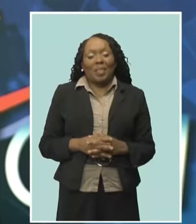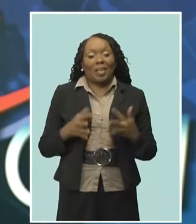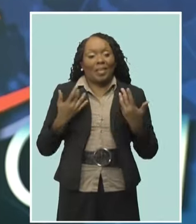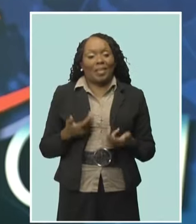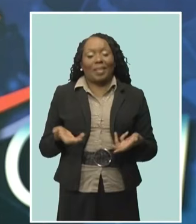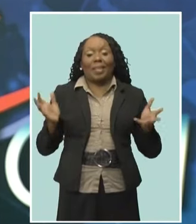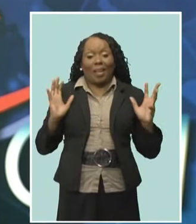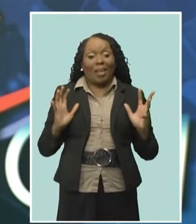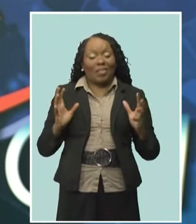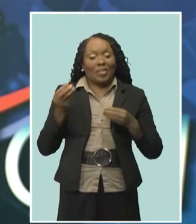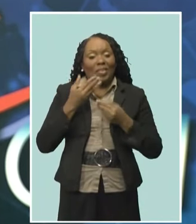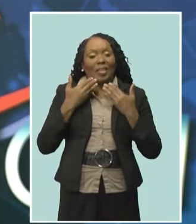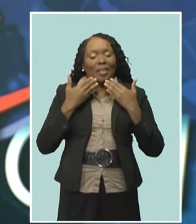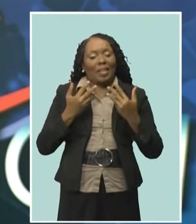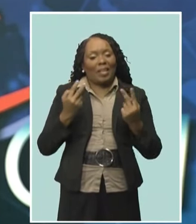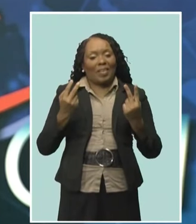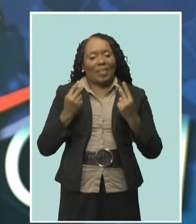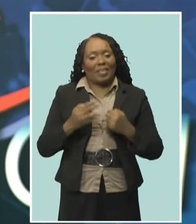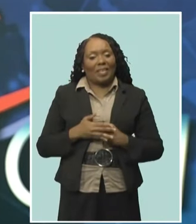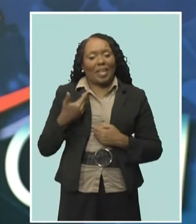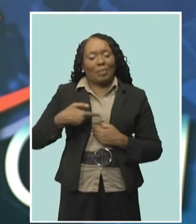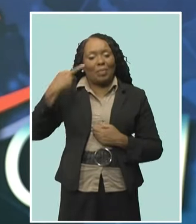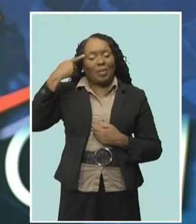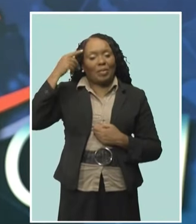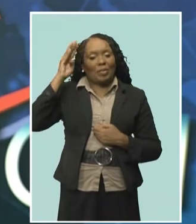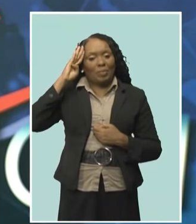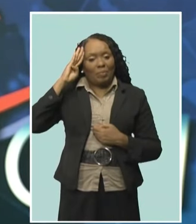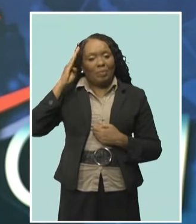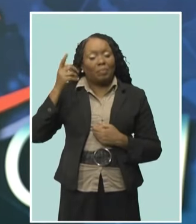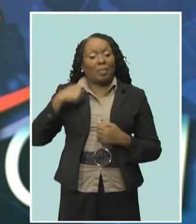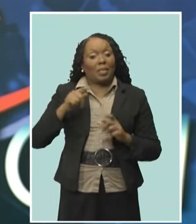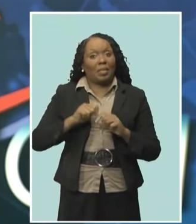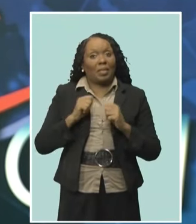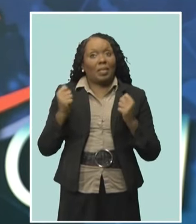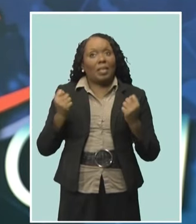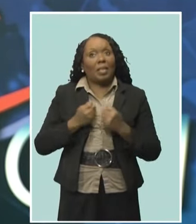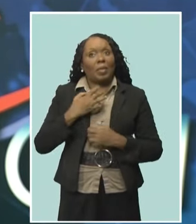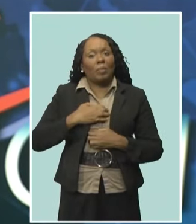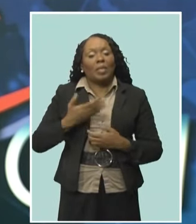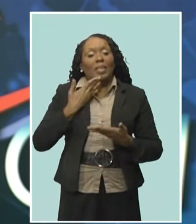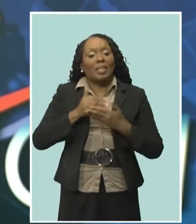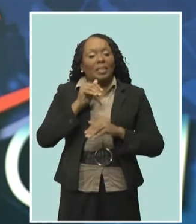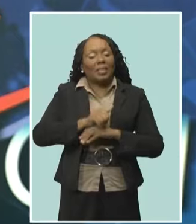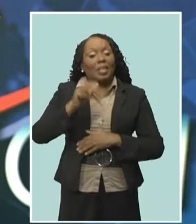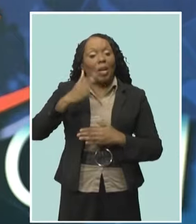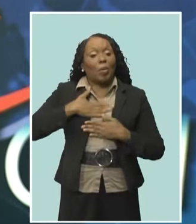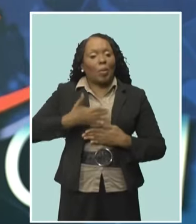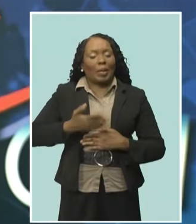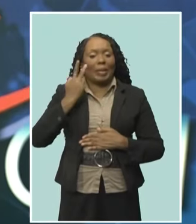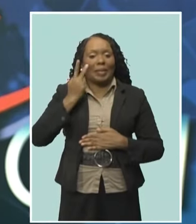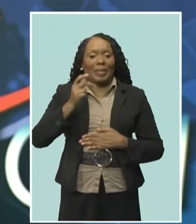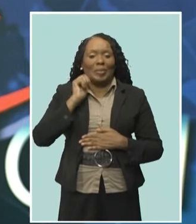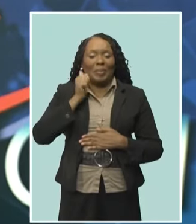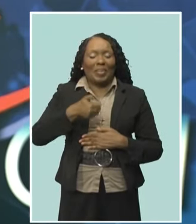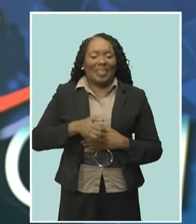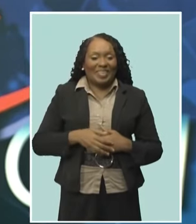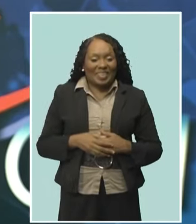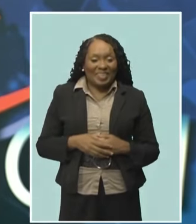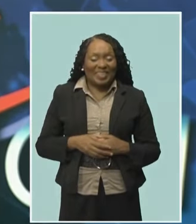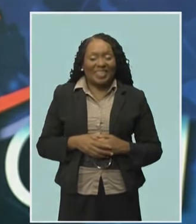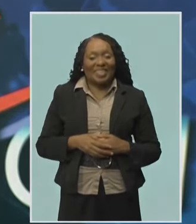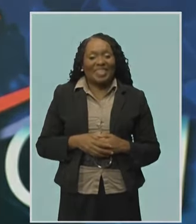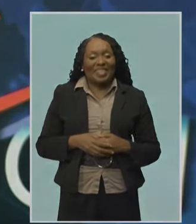Now that's our time tonight. Thank you for spending it with us. I'm Pearson Bowen for the crew to all of you. Good night by God's will. We will see you tomorrow.